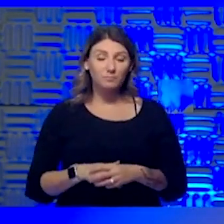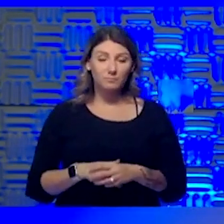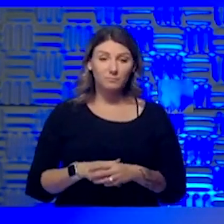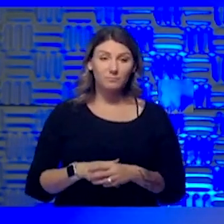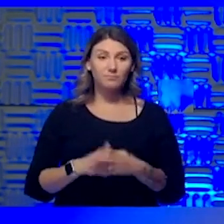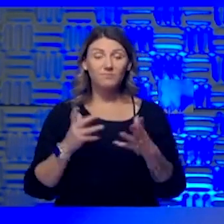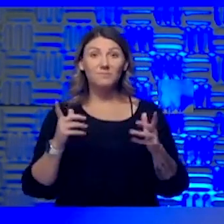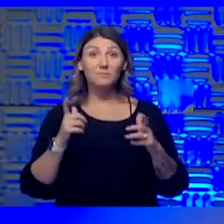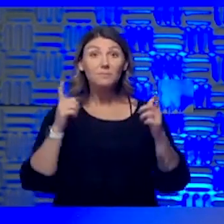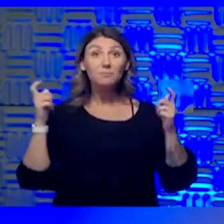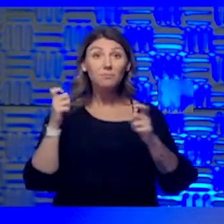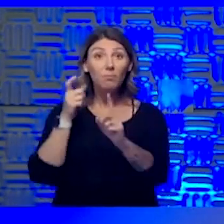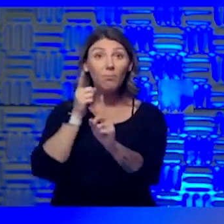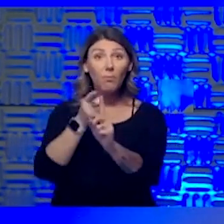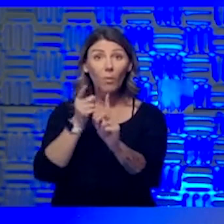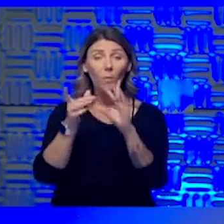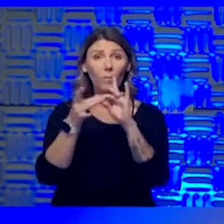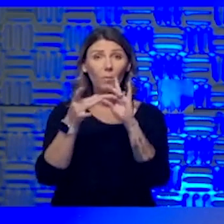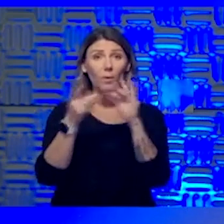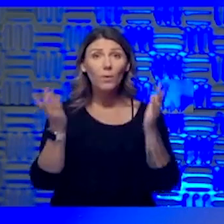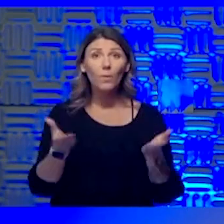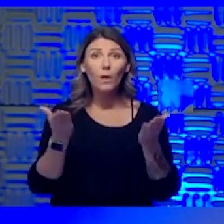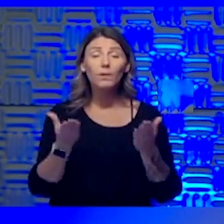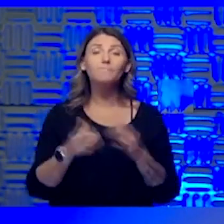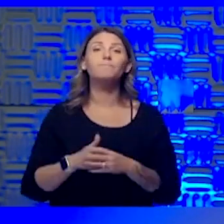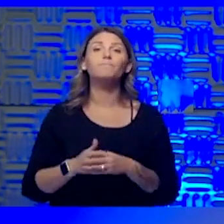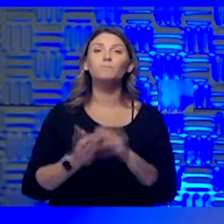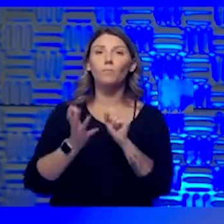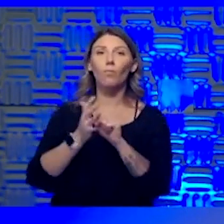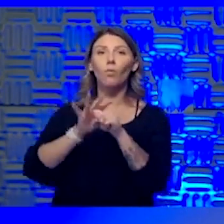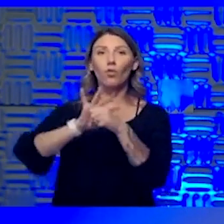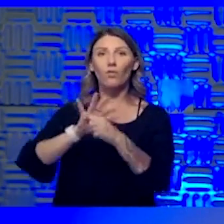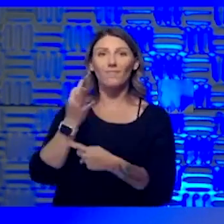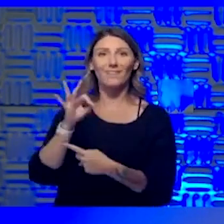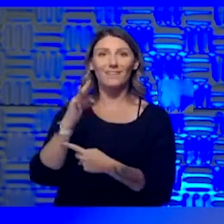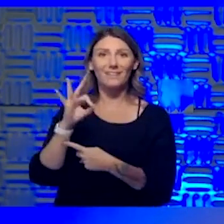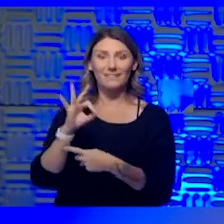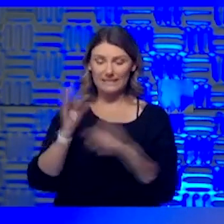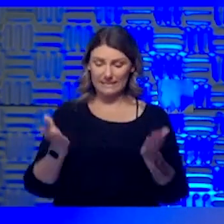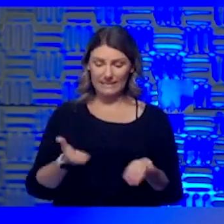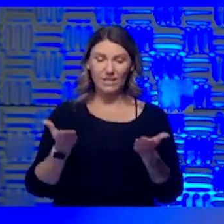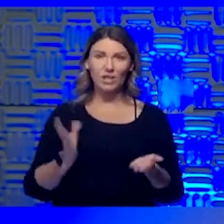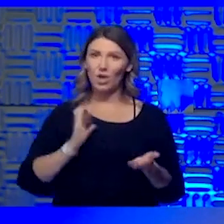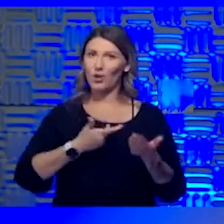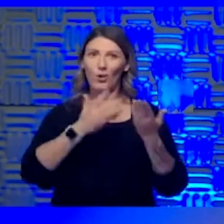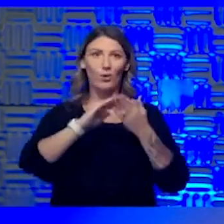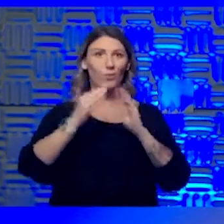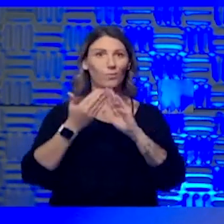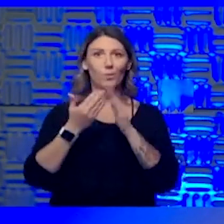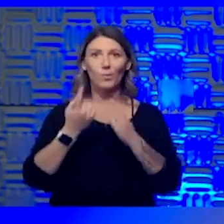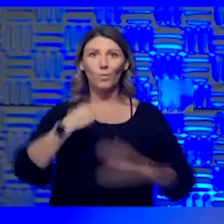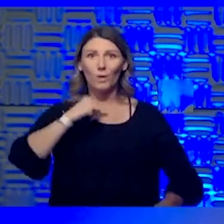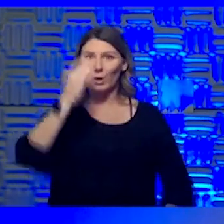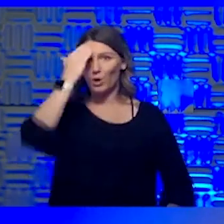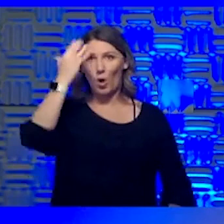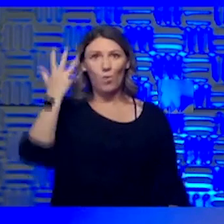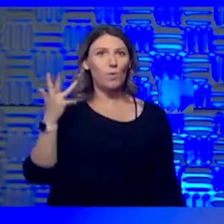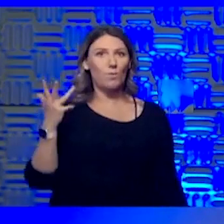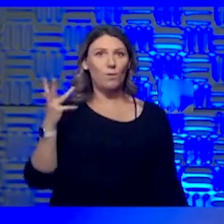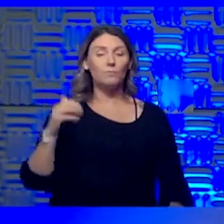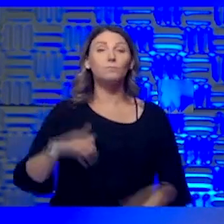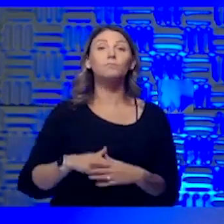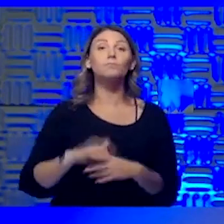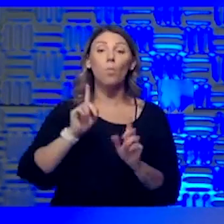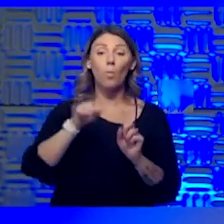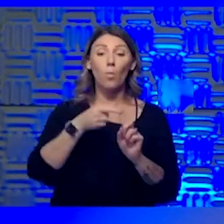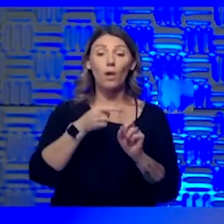message is that COVID-19 is here. It's in our area. We know that. And when we get